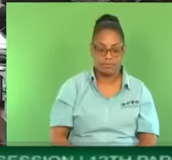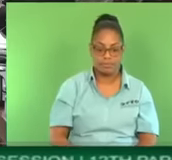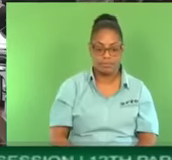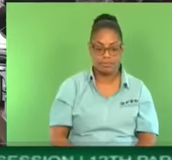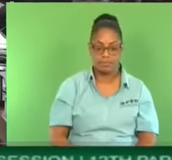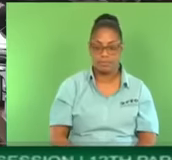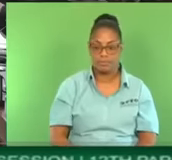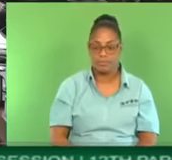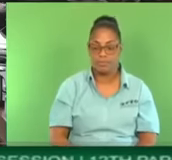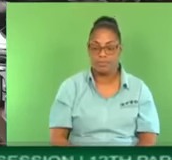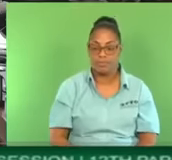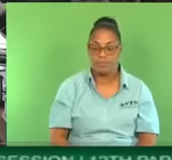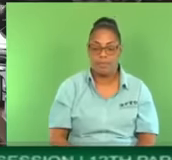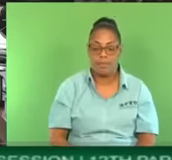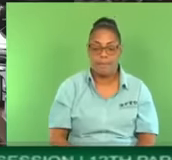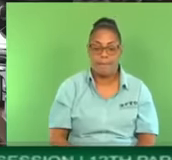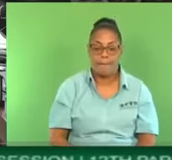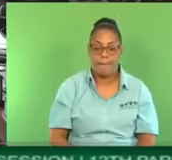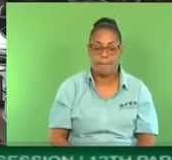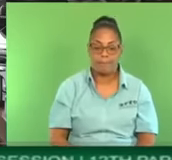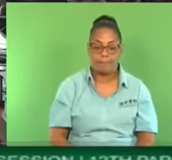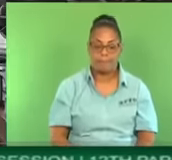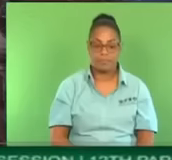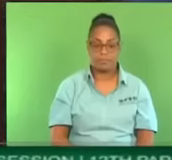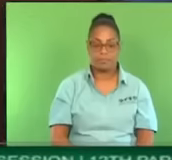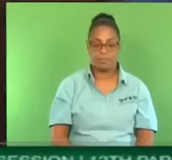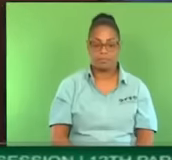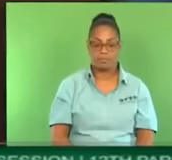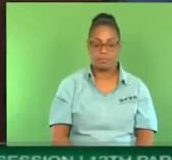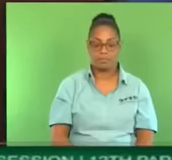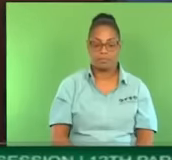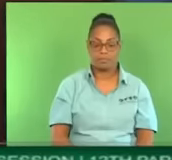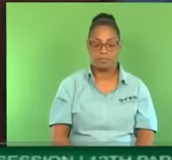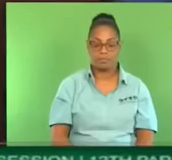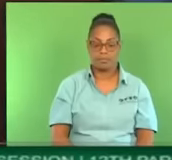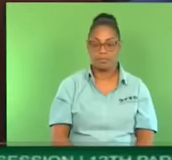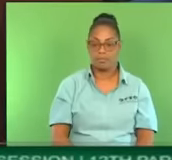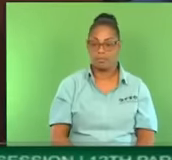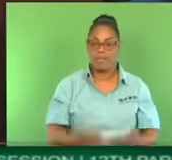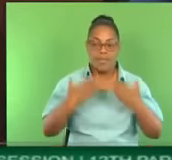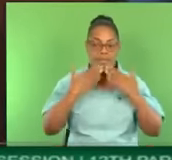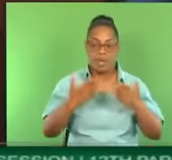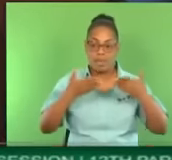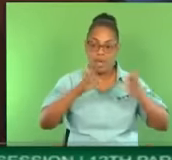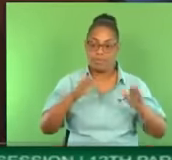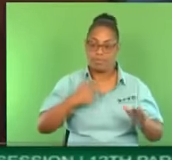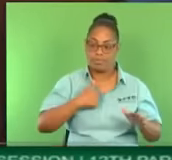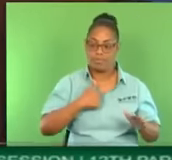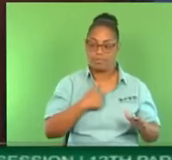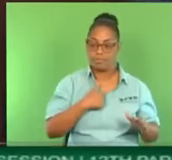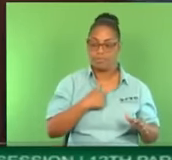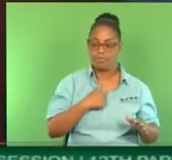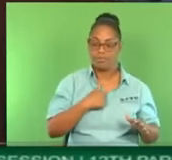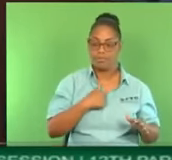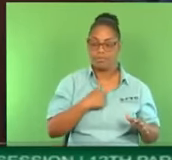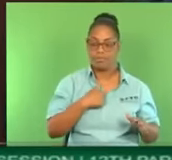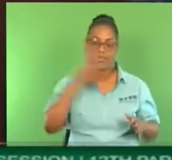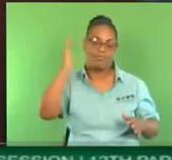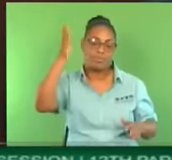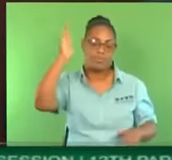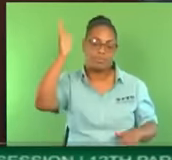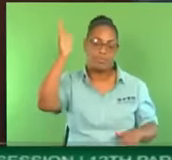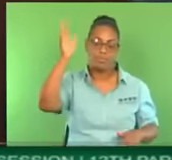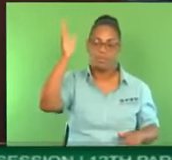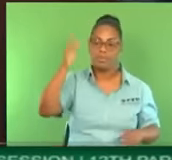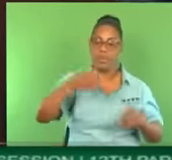Thank you very much, Madam Speaker, for the opportunity to contribute in this very important